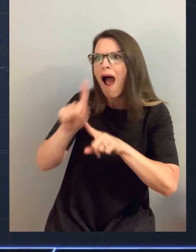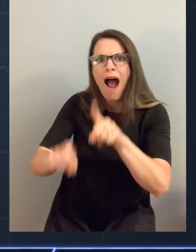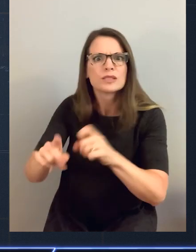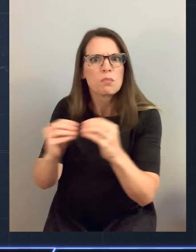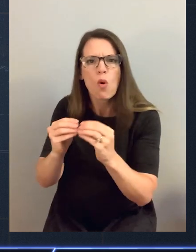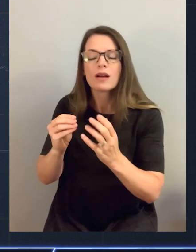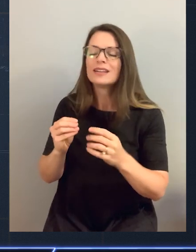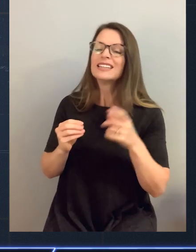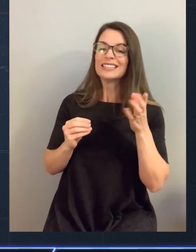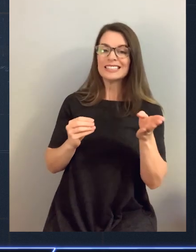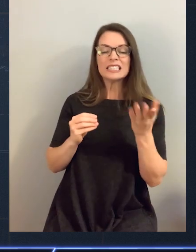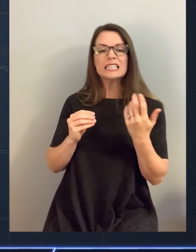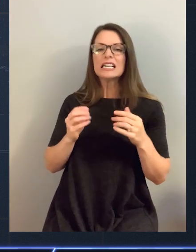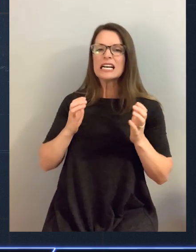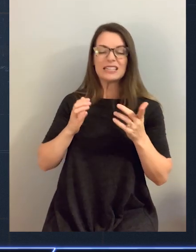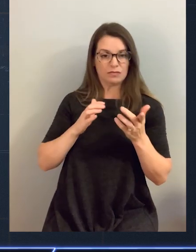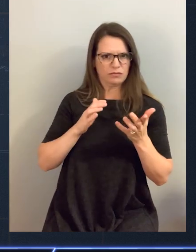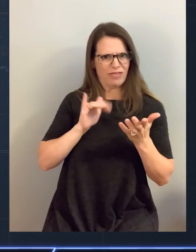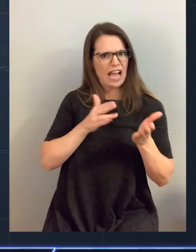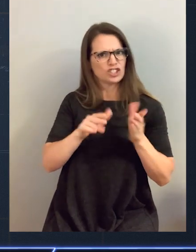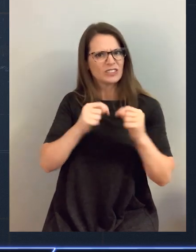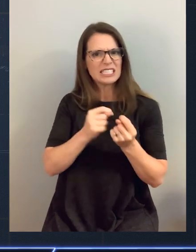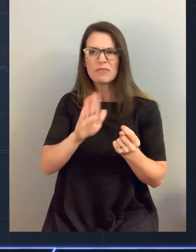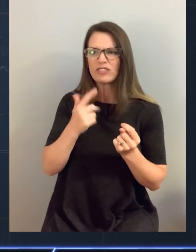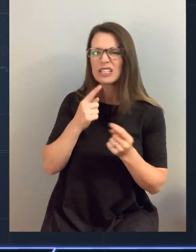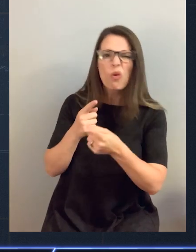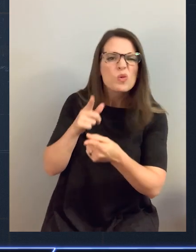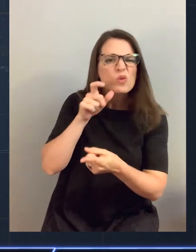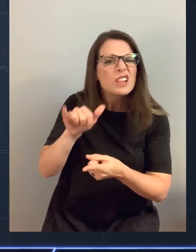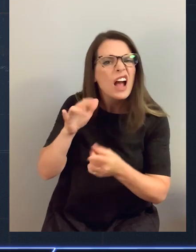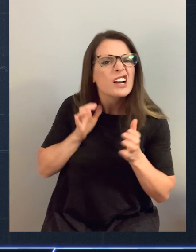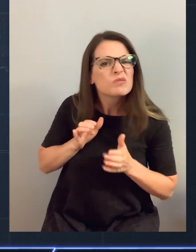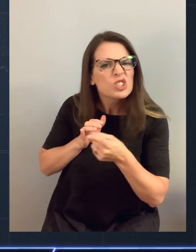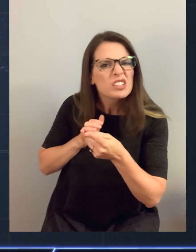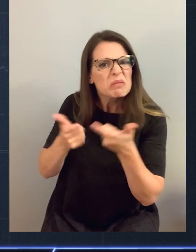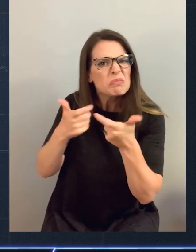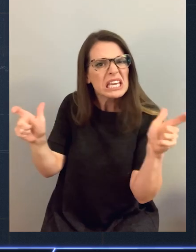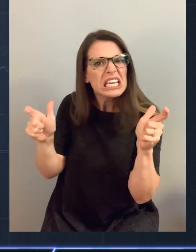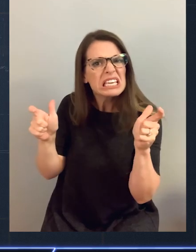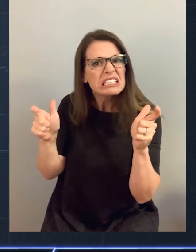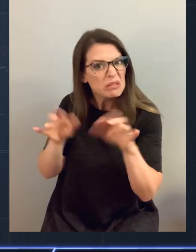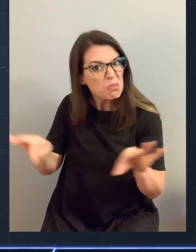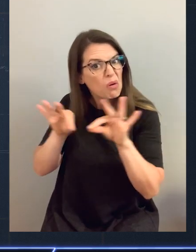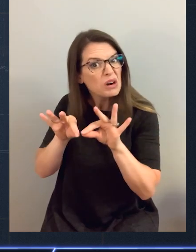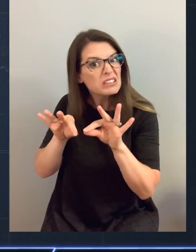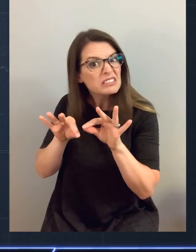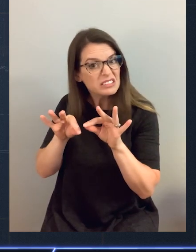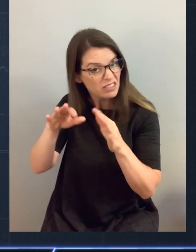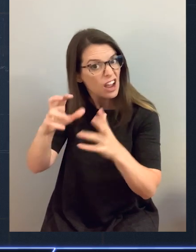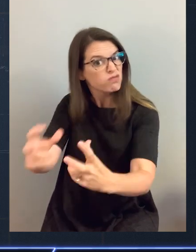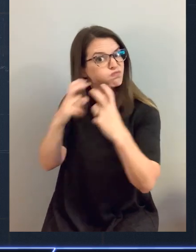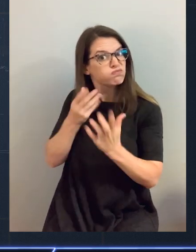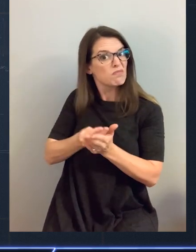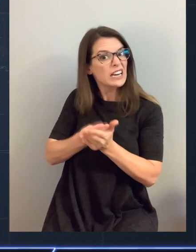learn, learn even more. They never say, well, who's this customer? Are they big? Are they important? Do they spend enough money? They don't care about